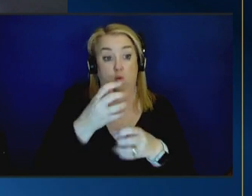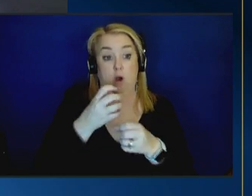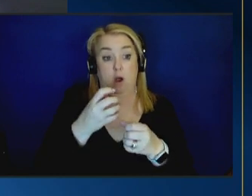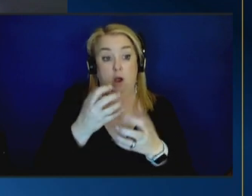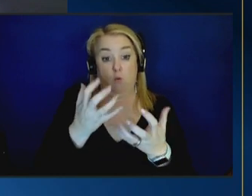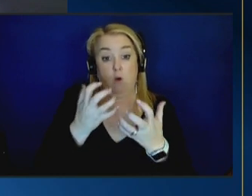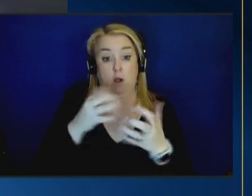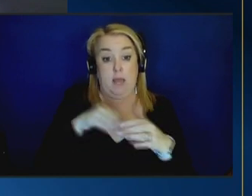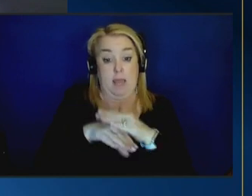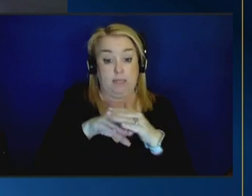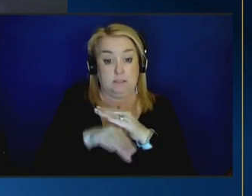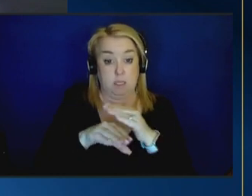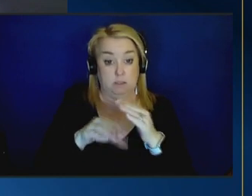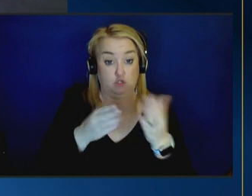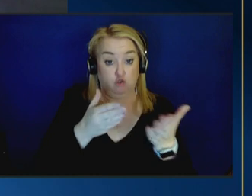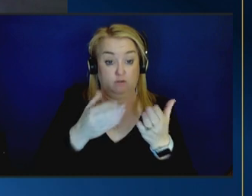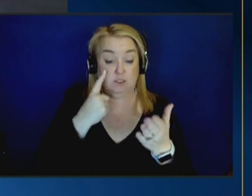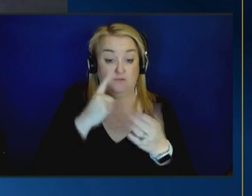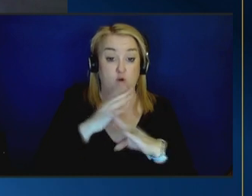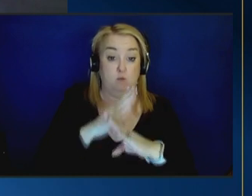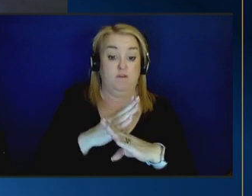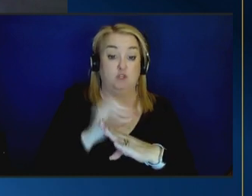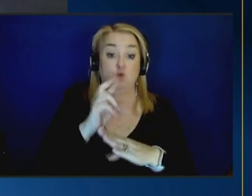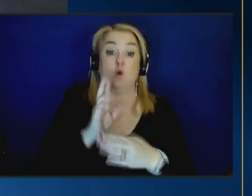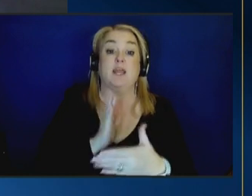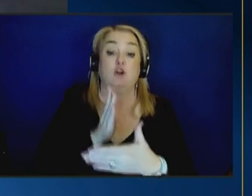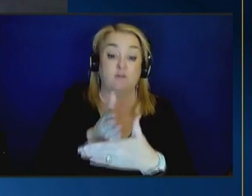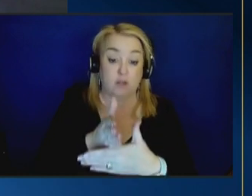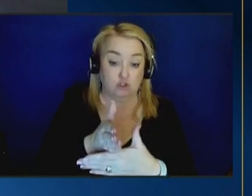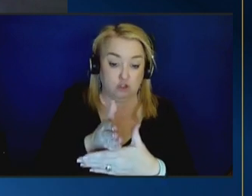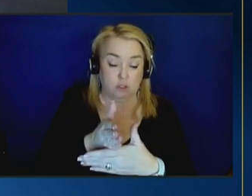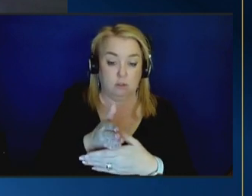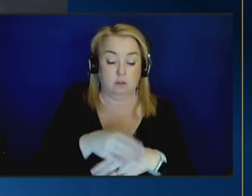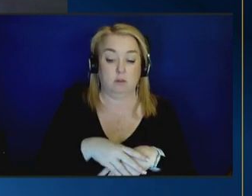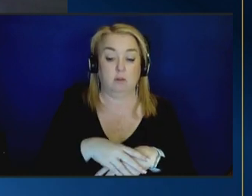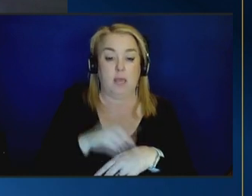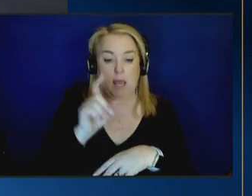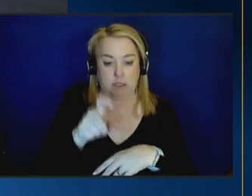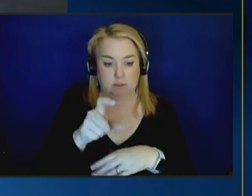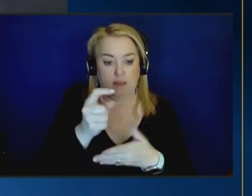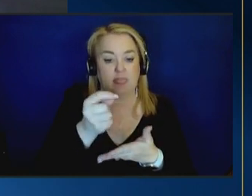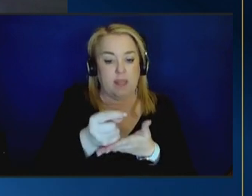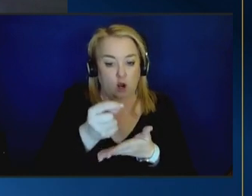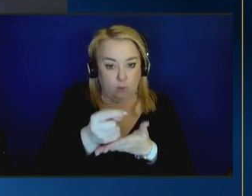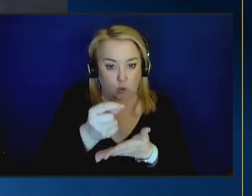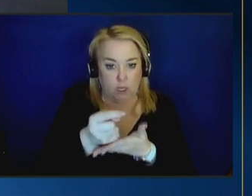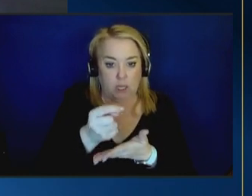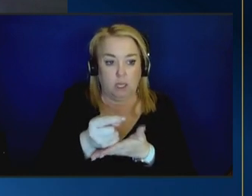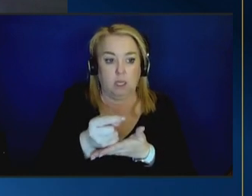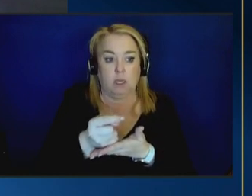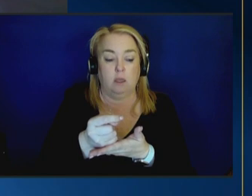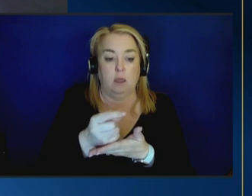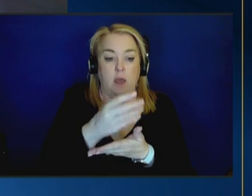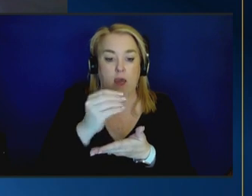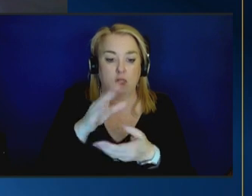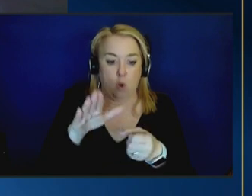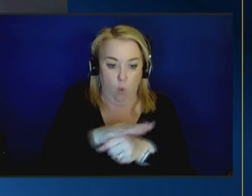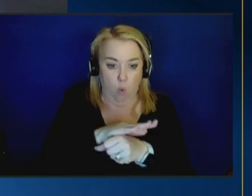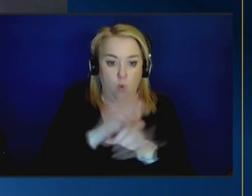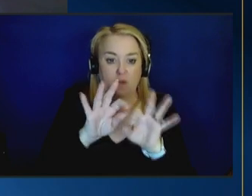for prevention or intervention has to be therapeutic in a way that the whole family